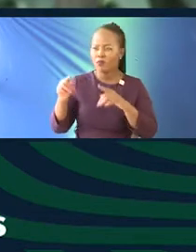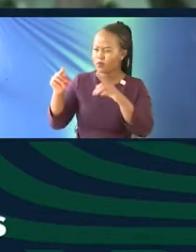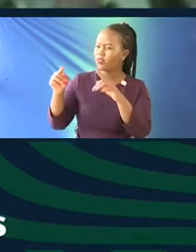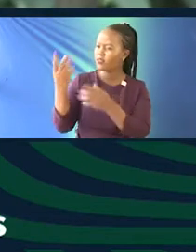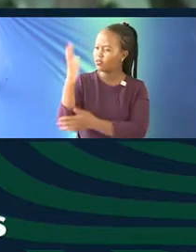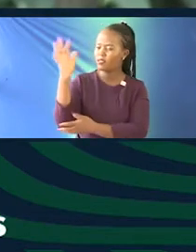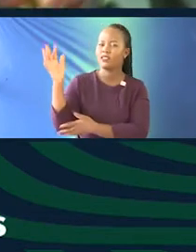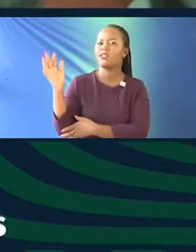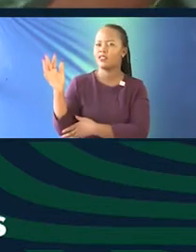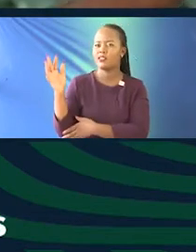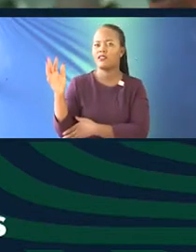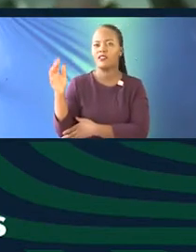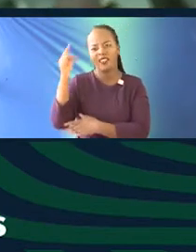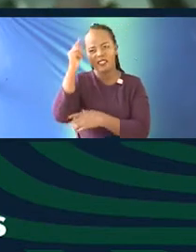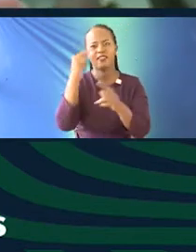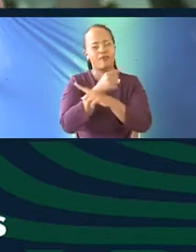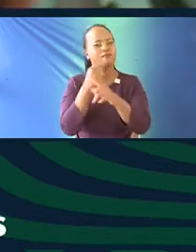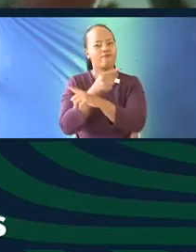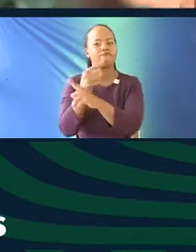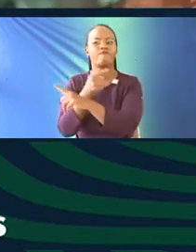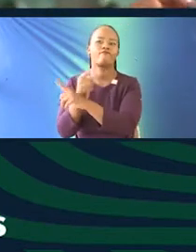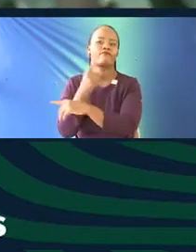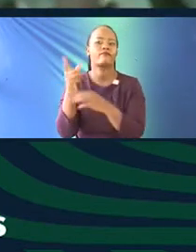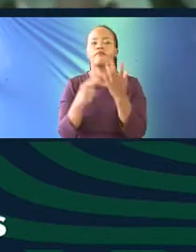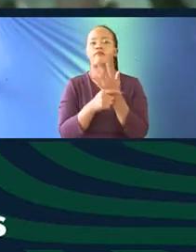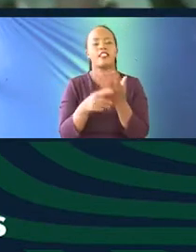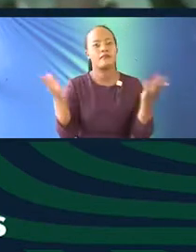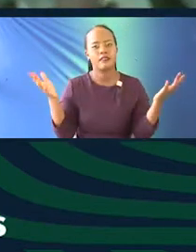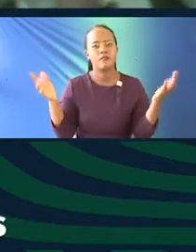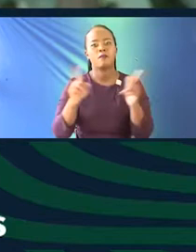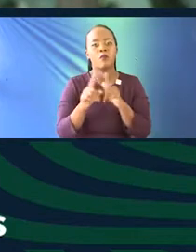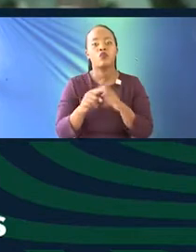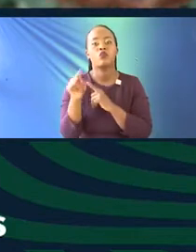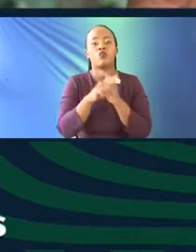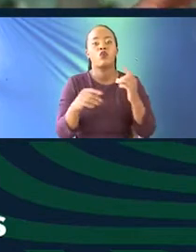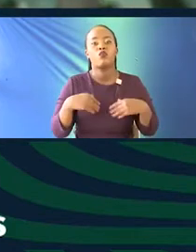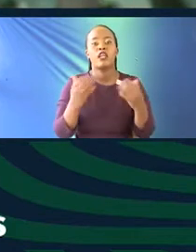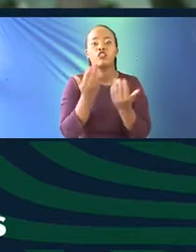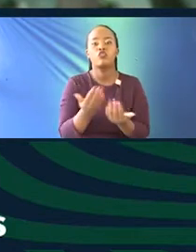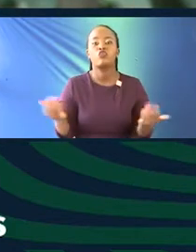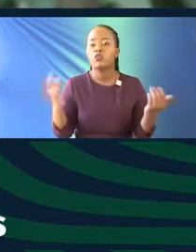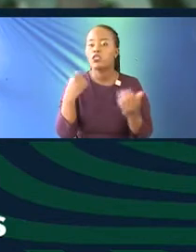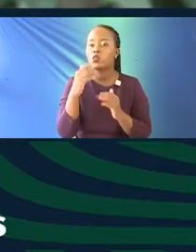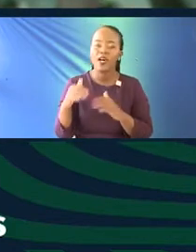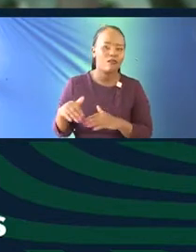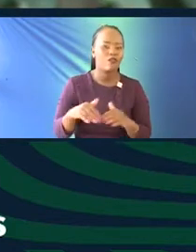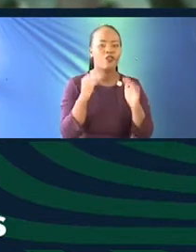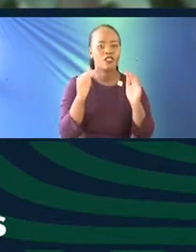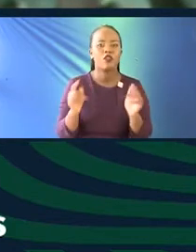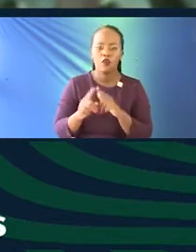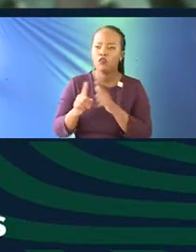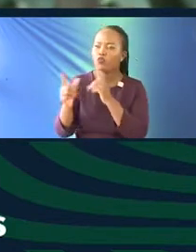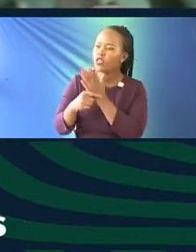saying, Kel-el-let, So-get. They were just naming them, naming them, naming them. And there were these kids following us around, and they would then name a few